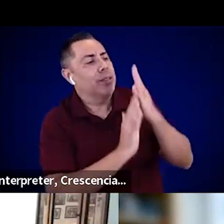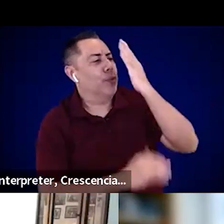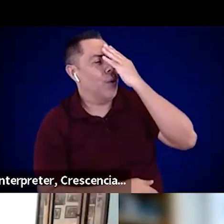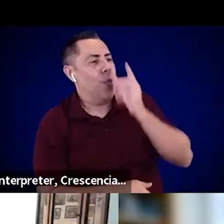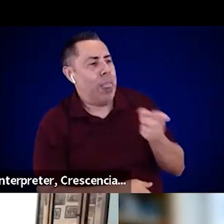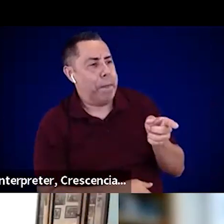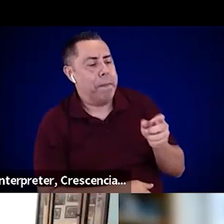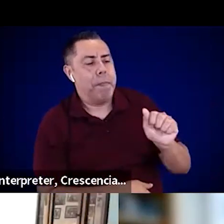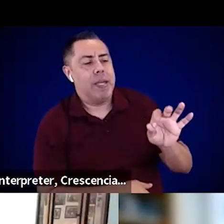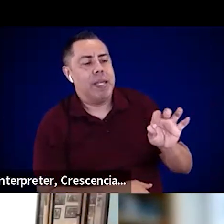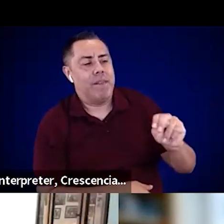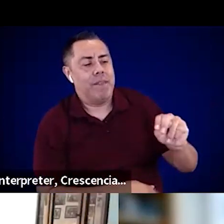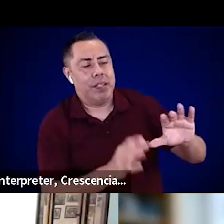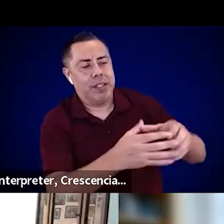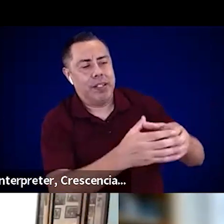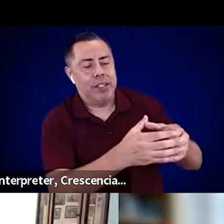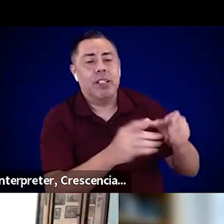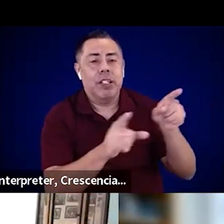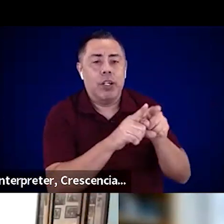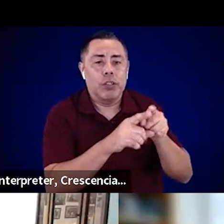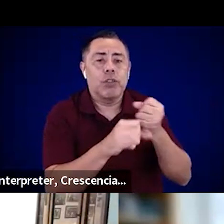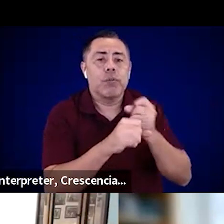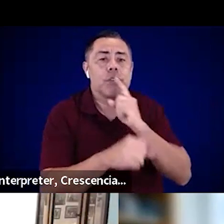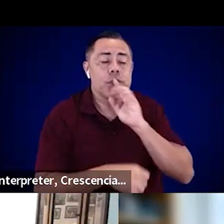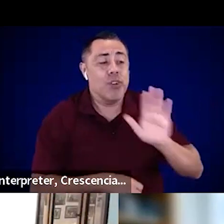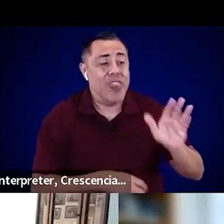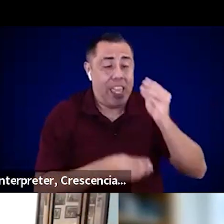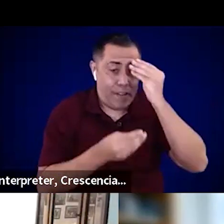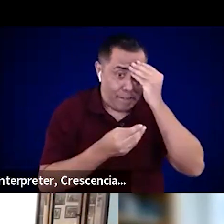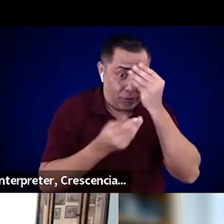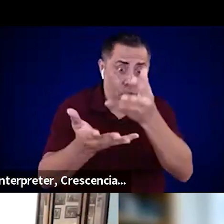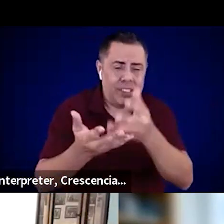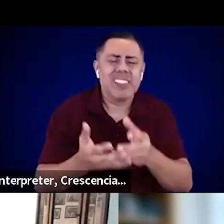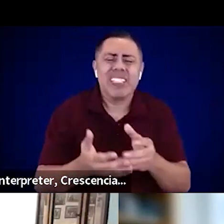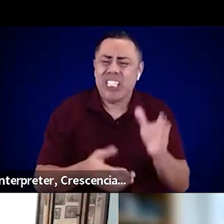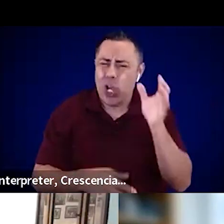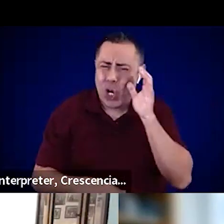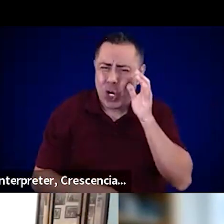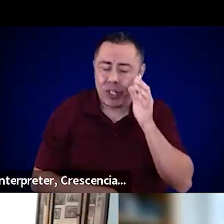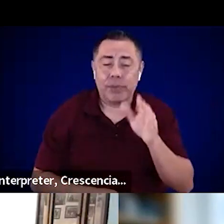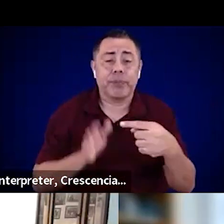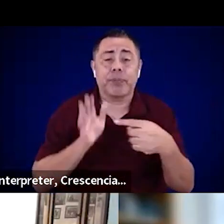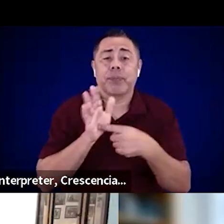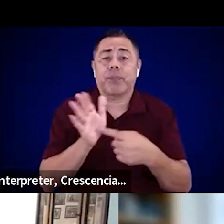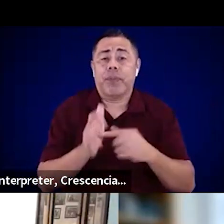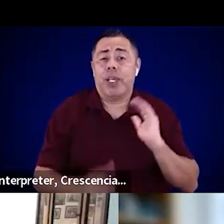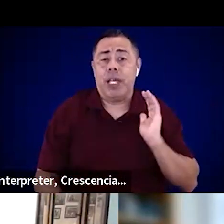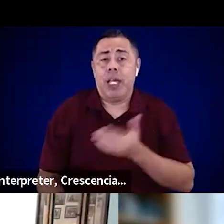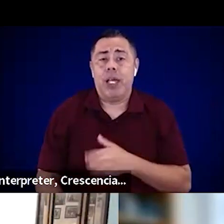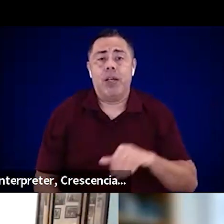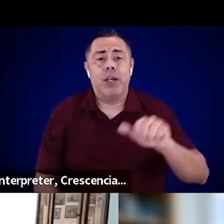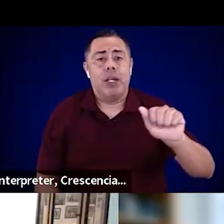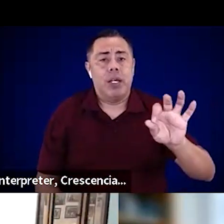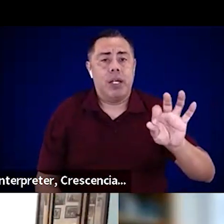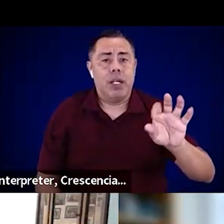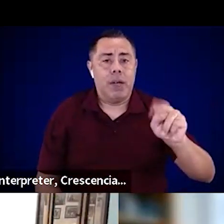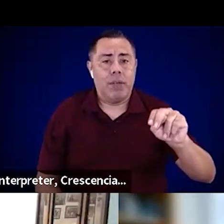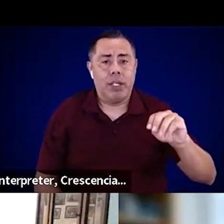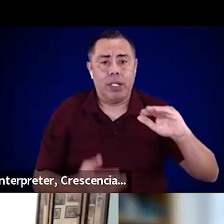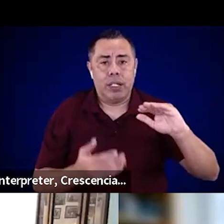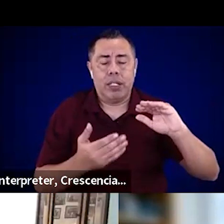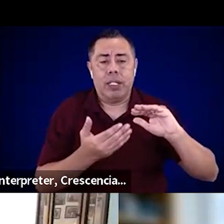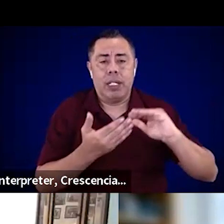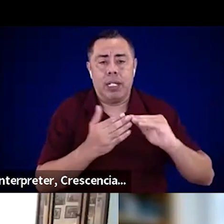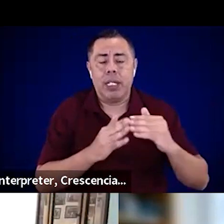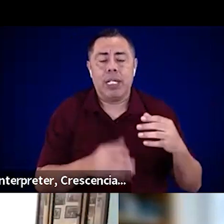heard. So with our EFN committee, what we used to do is they were, we would break them out into